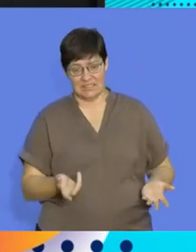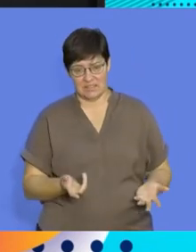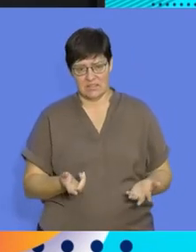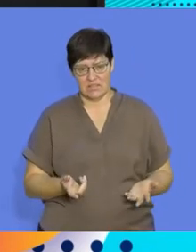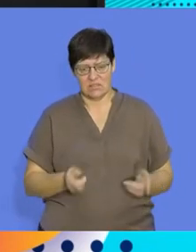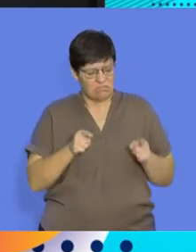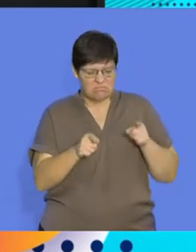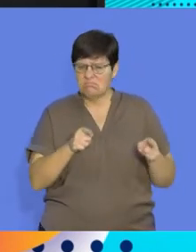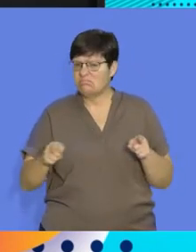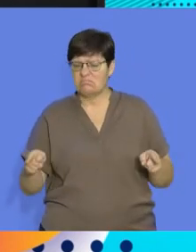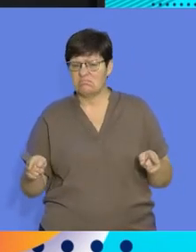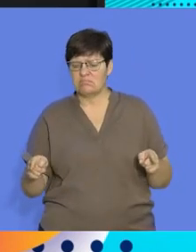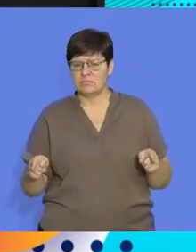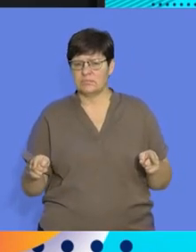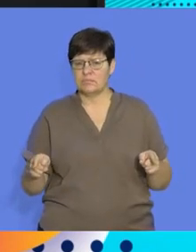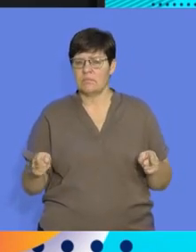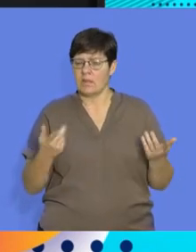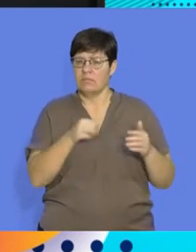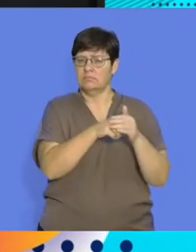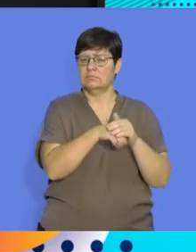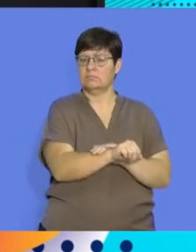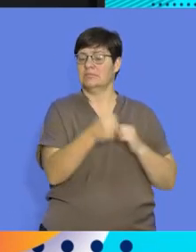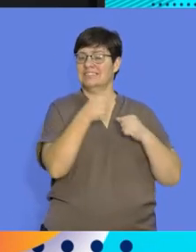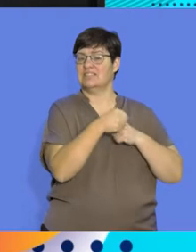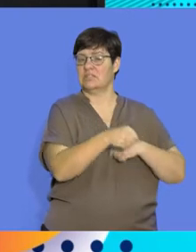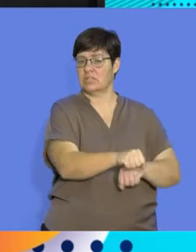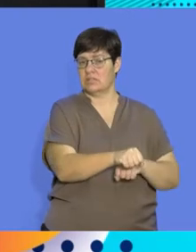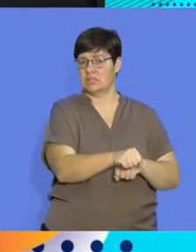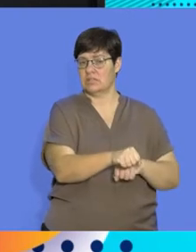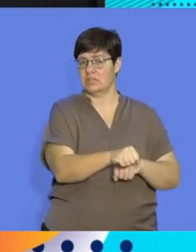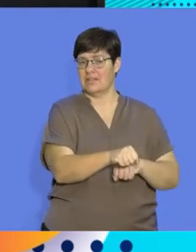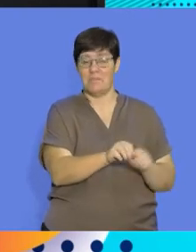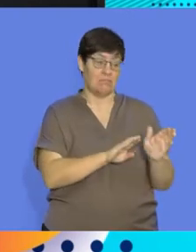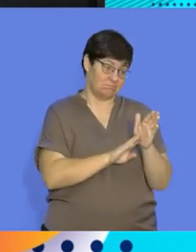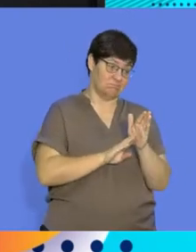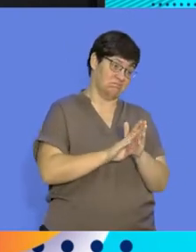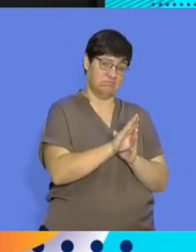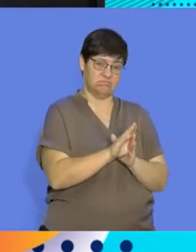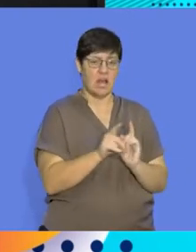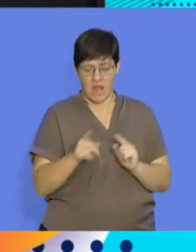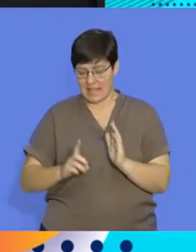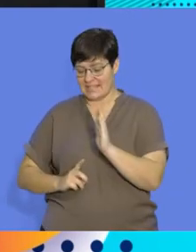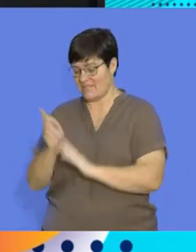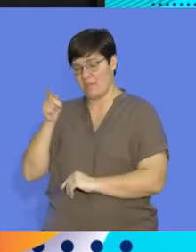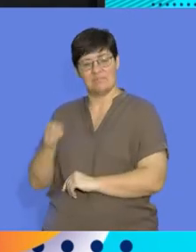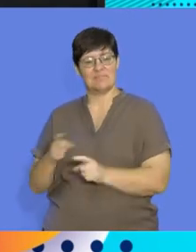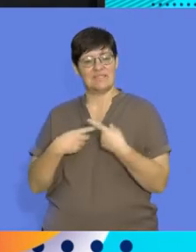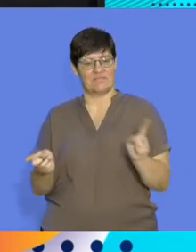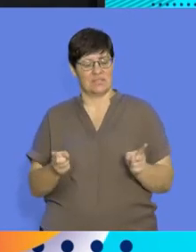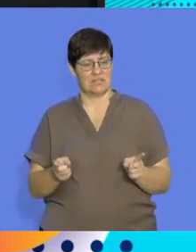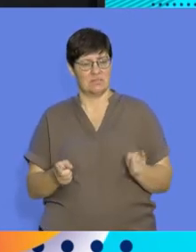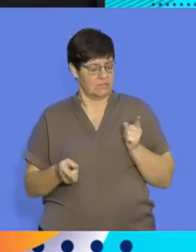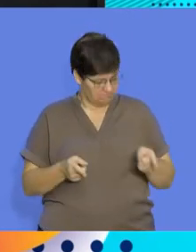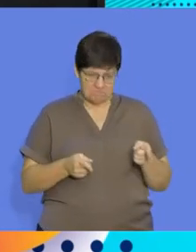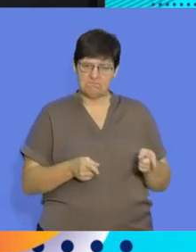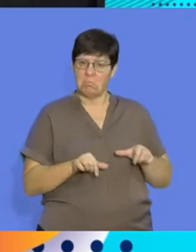species of organisms where their reproductive strategies are not as advanced as a developed species still